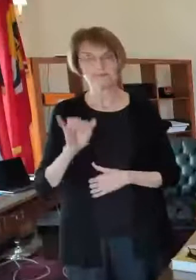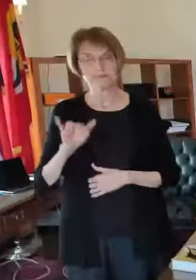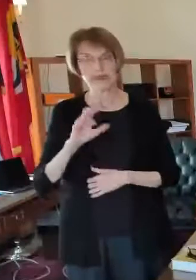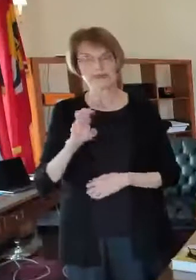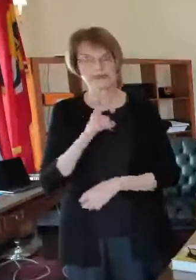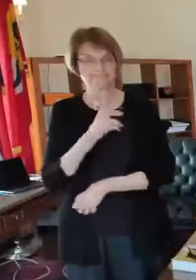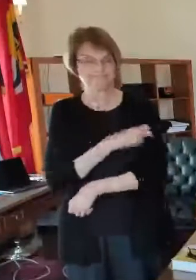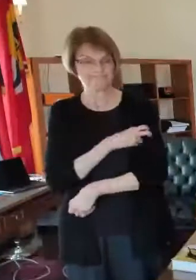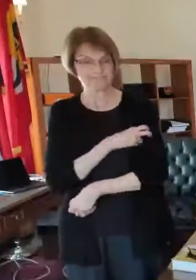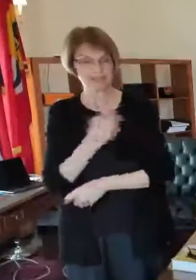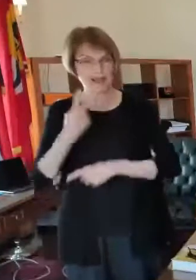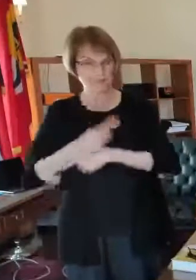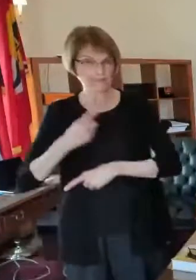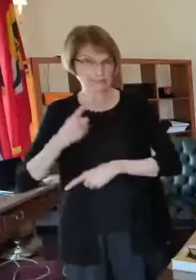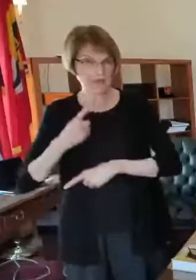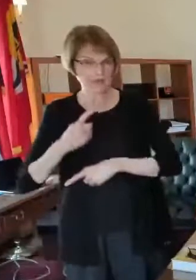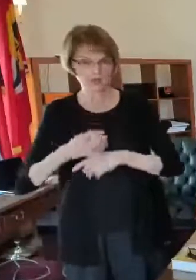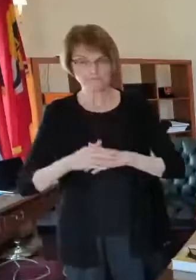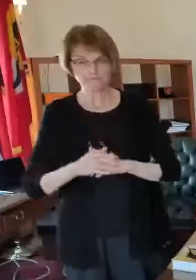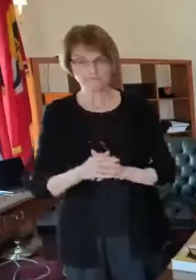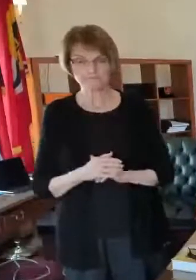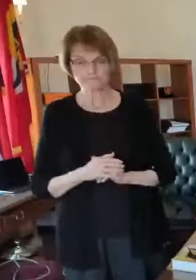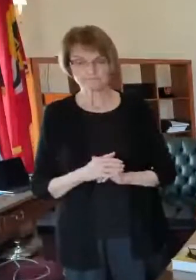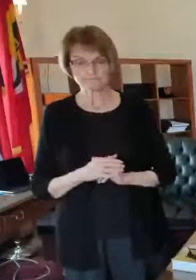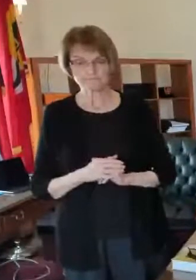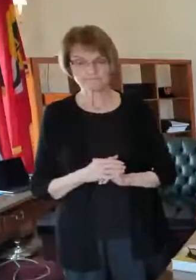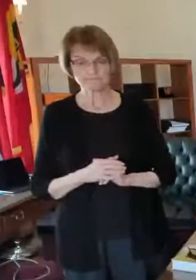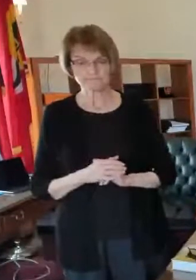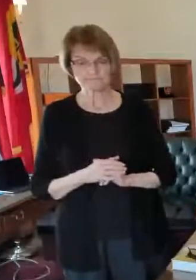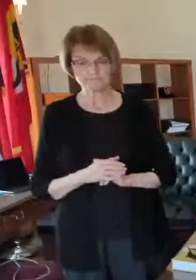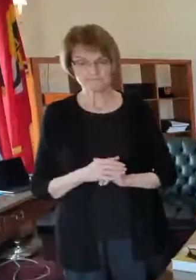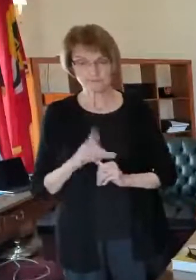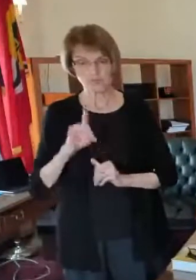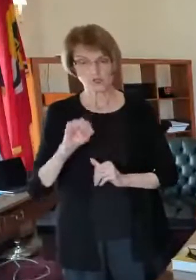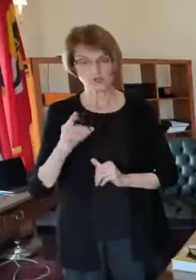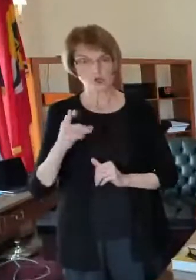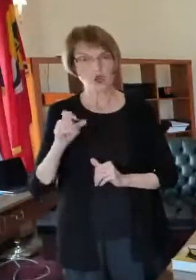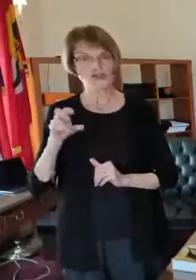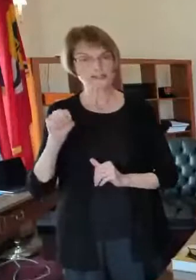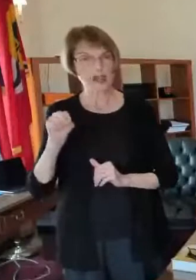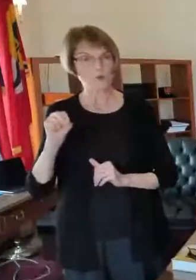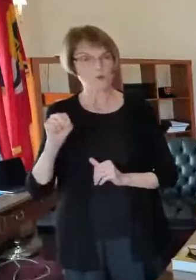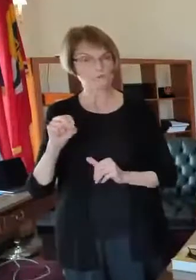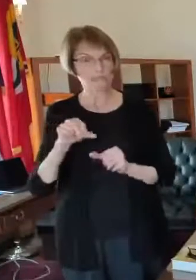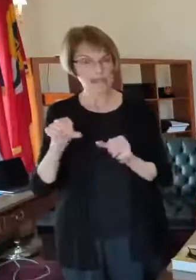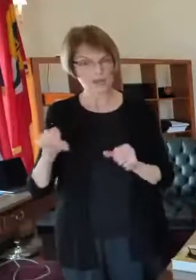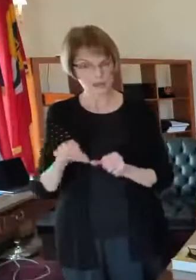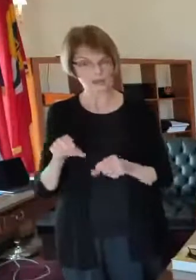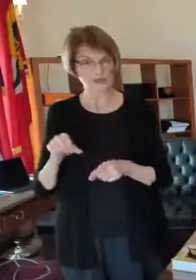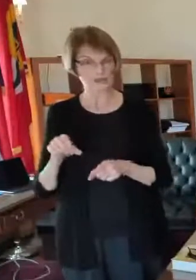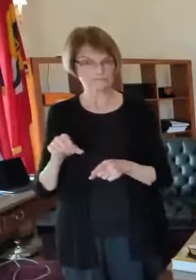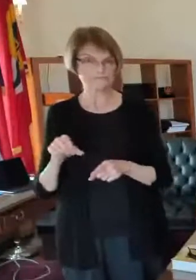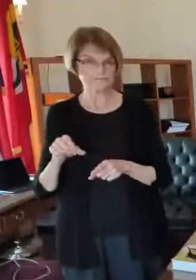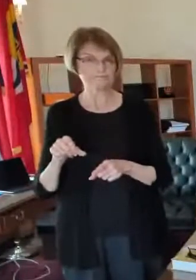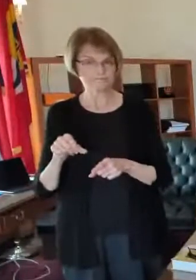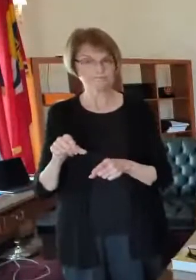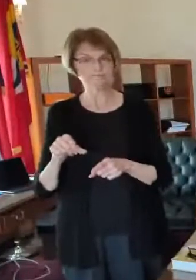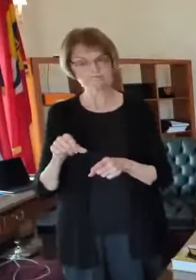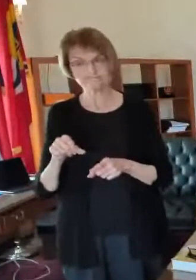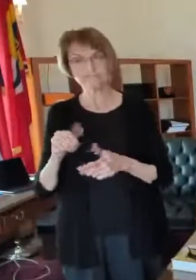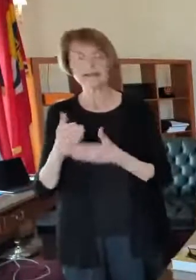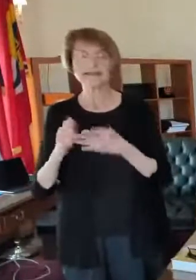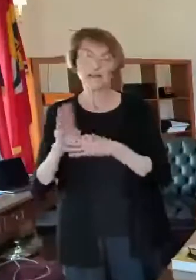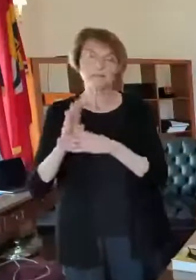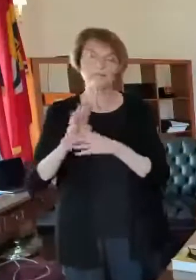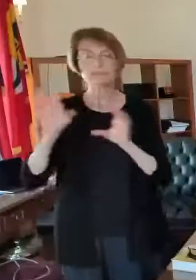i know um the uh dog town area is uh you know they're having some businesses